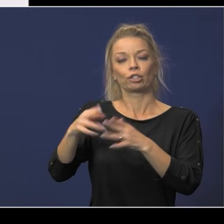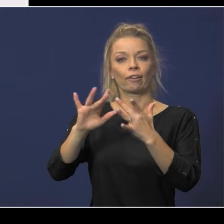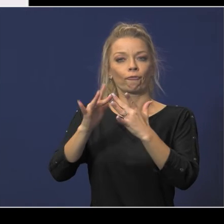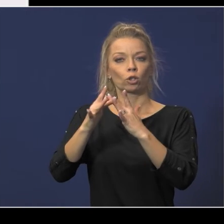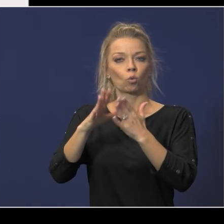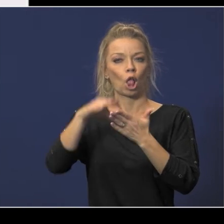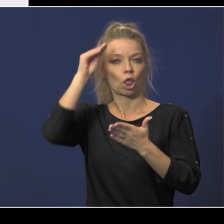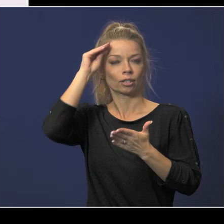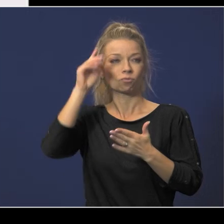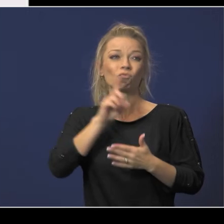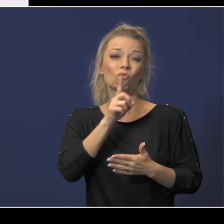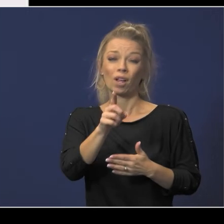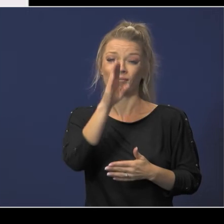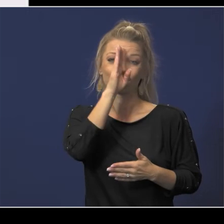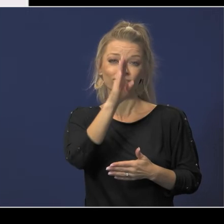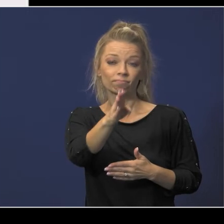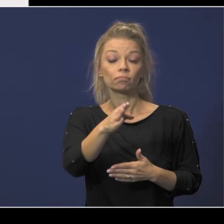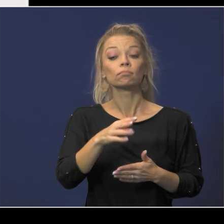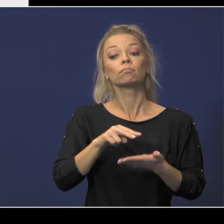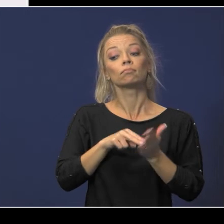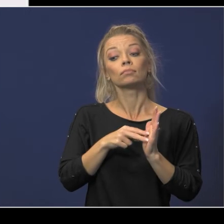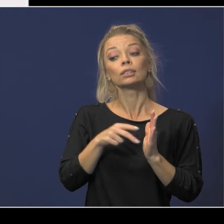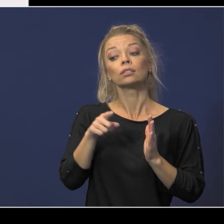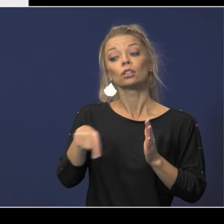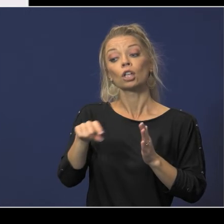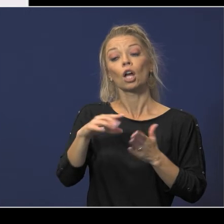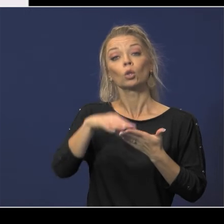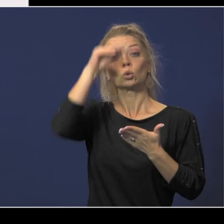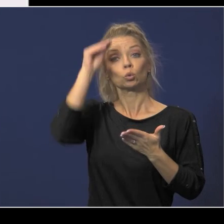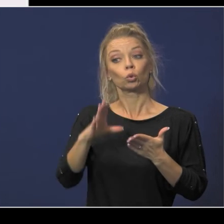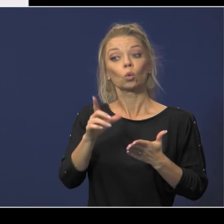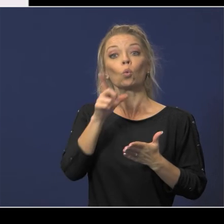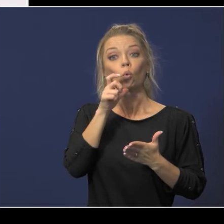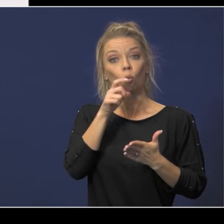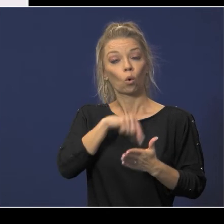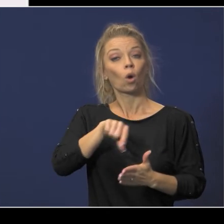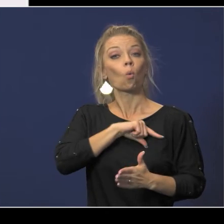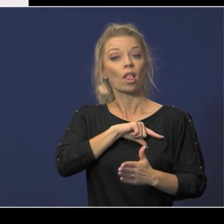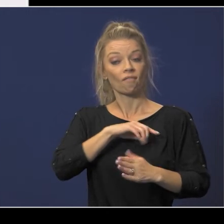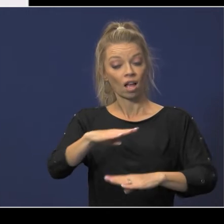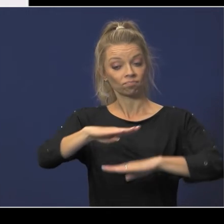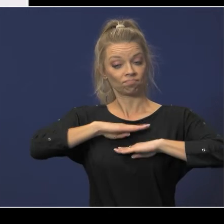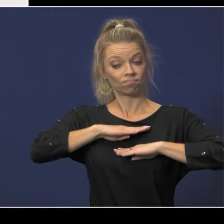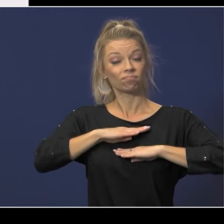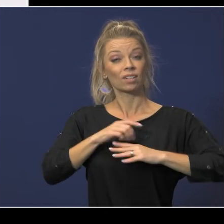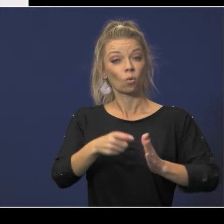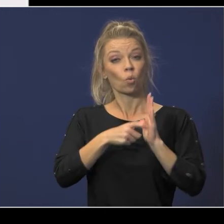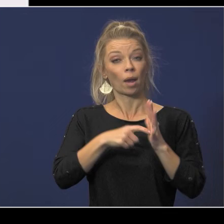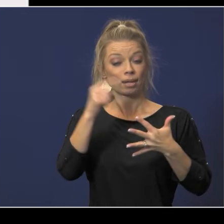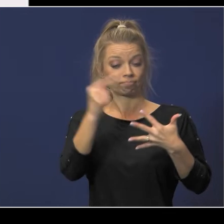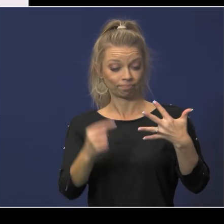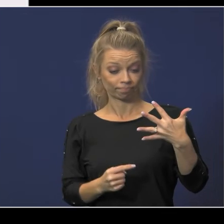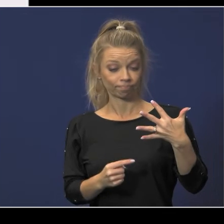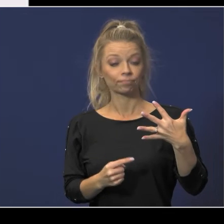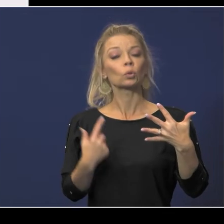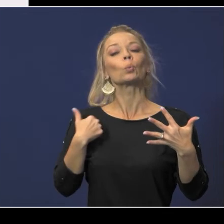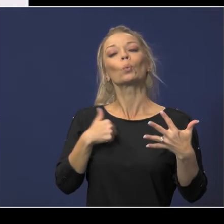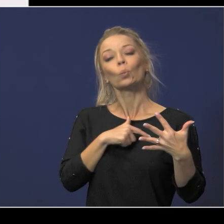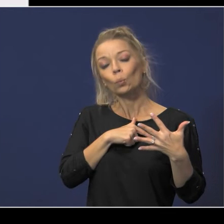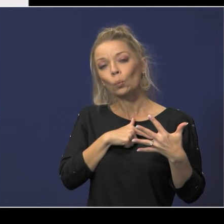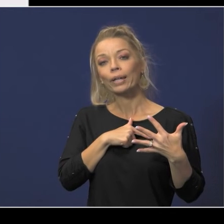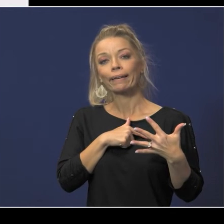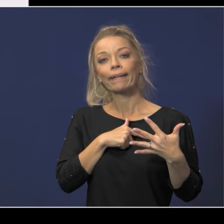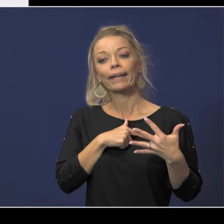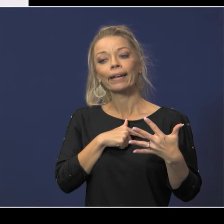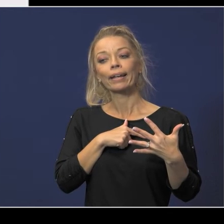really plain and simply it means that for students who meet the criteria in senate bill 15 we are eligible to to